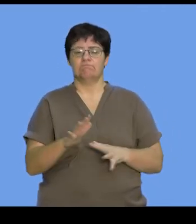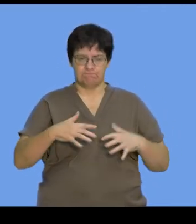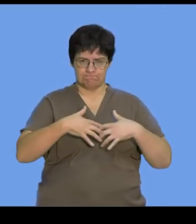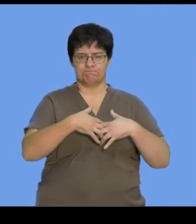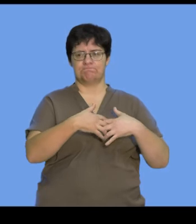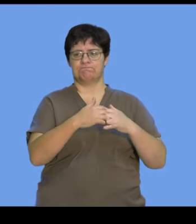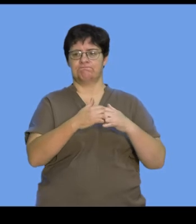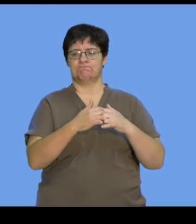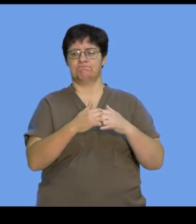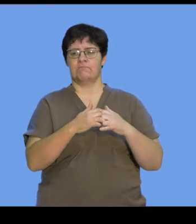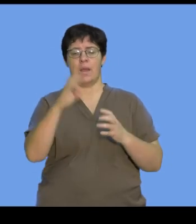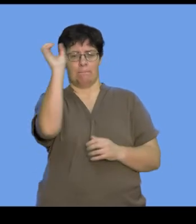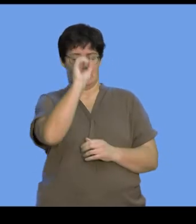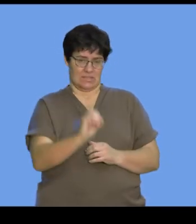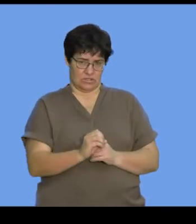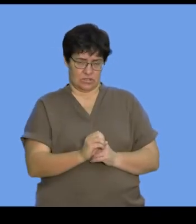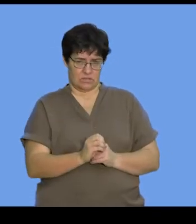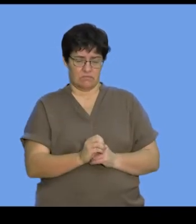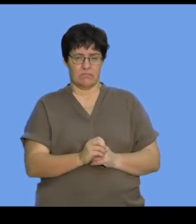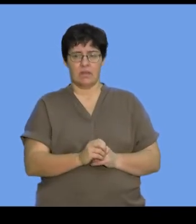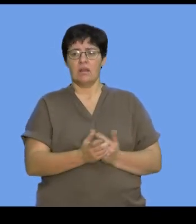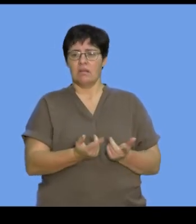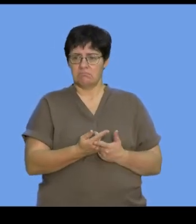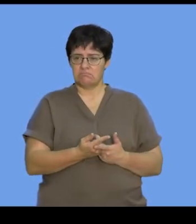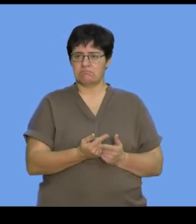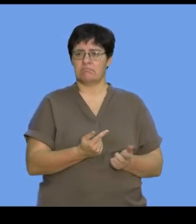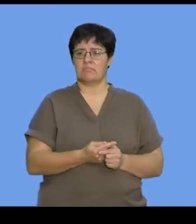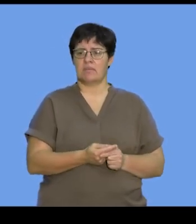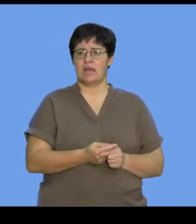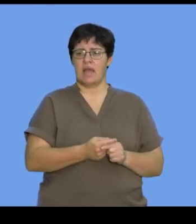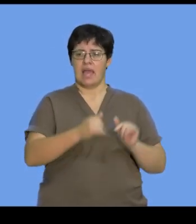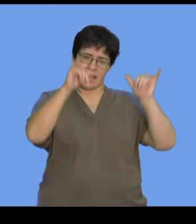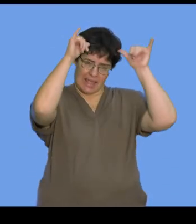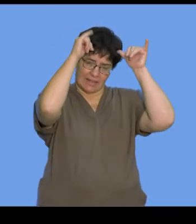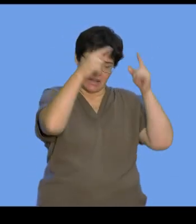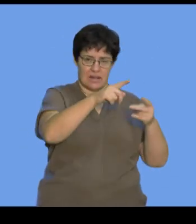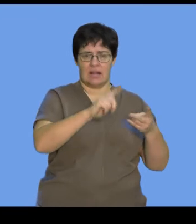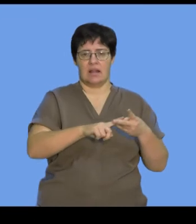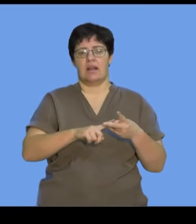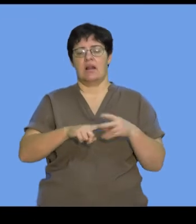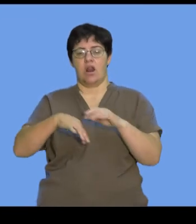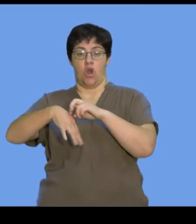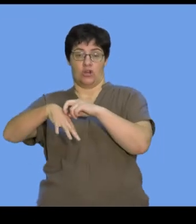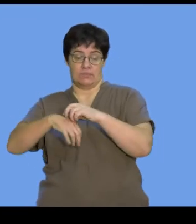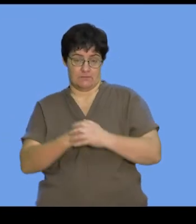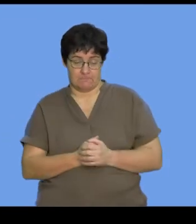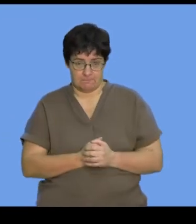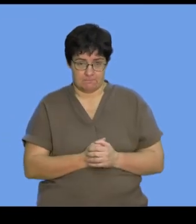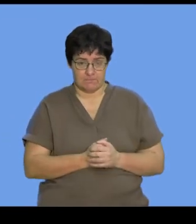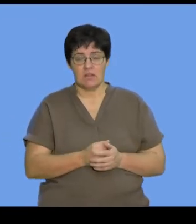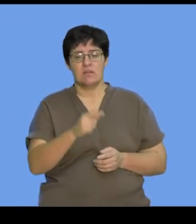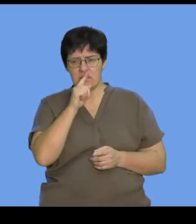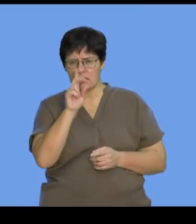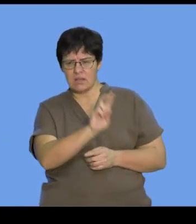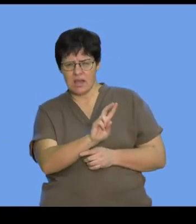of bases in DNA of cattle and an octopus. We've got to then use your knowledge of the structure of